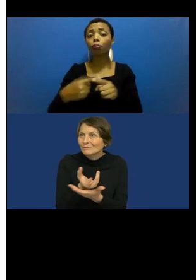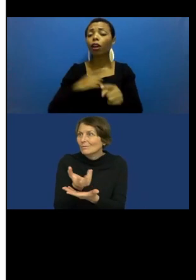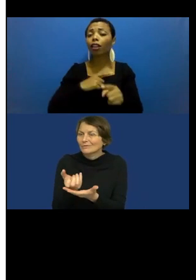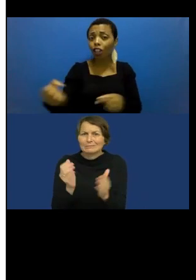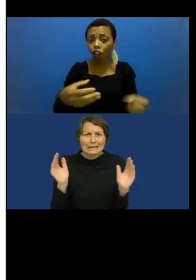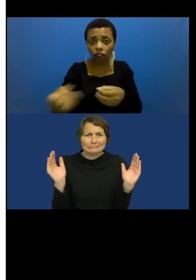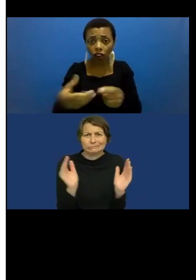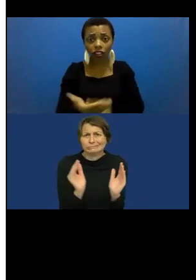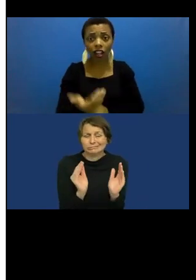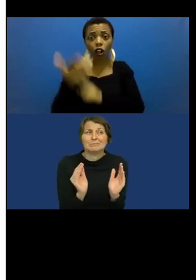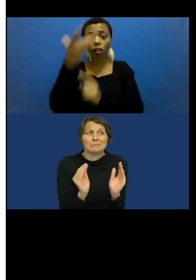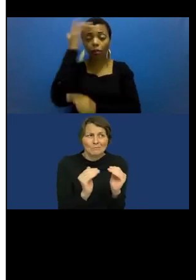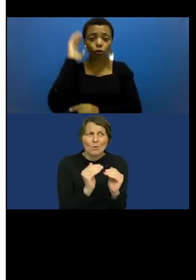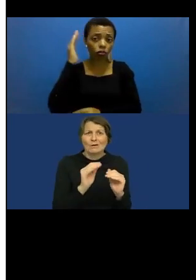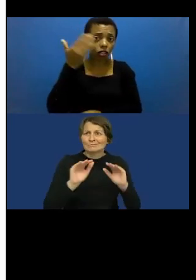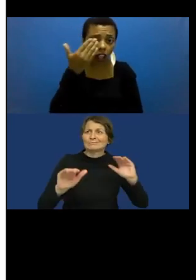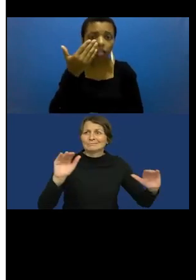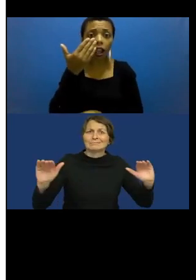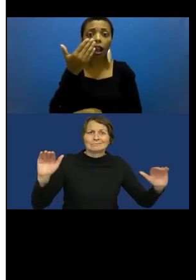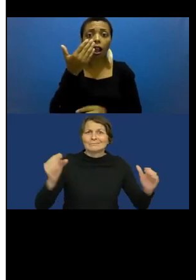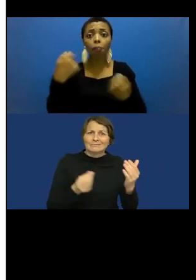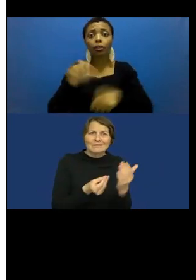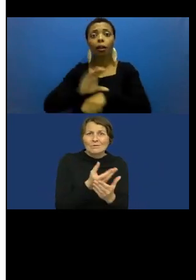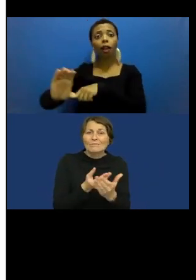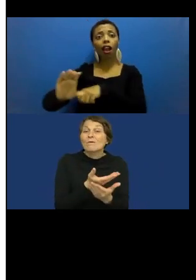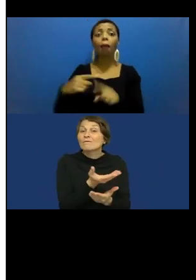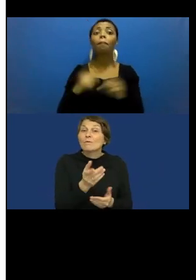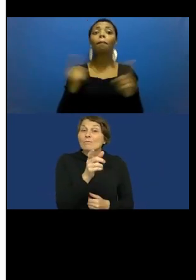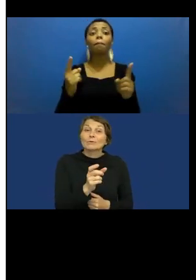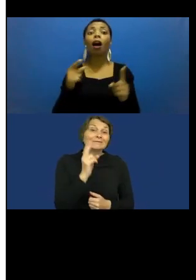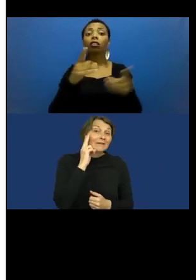with deafblindness and other disabilities as well.